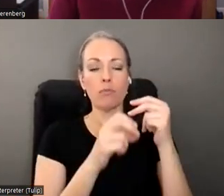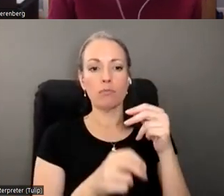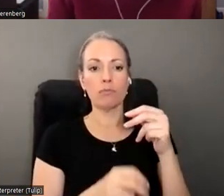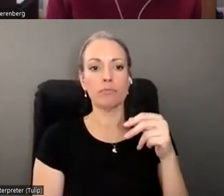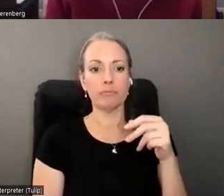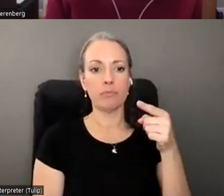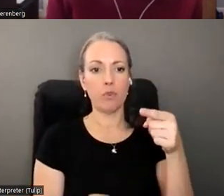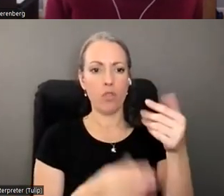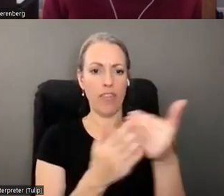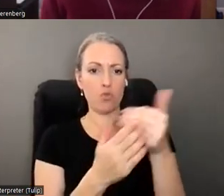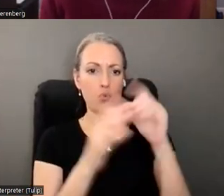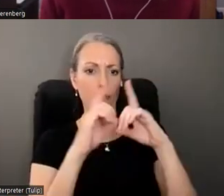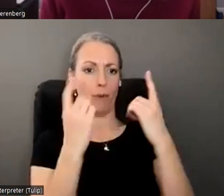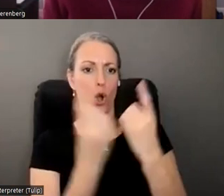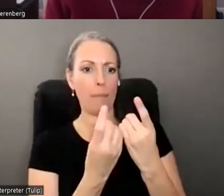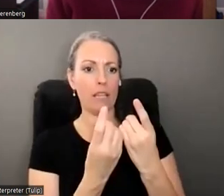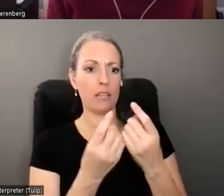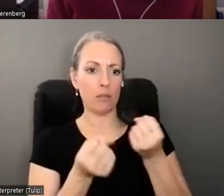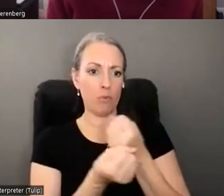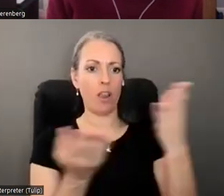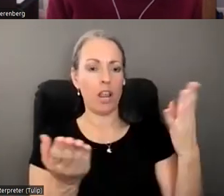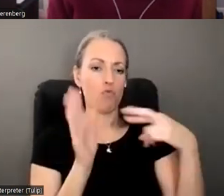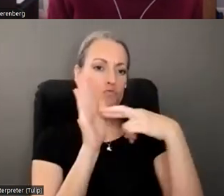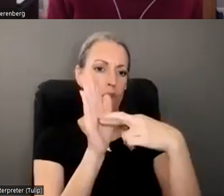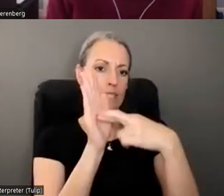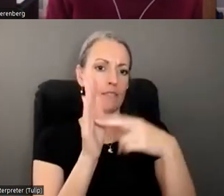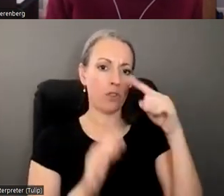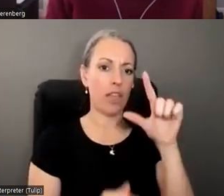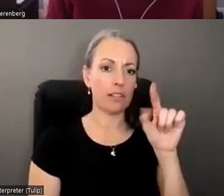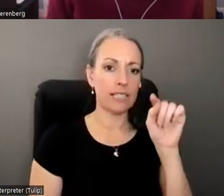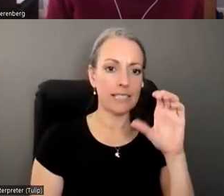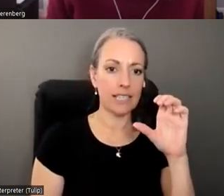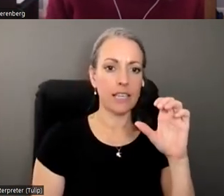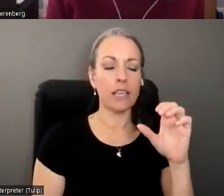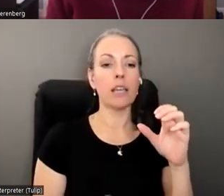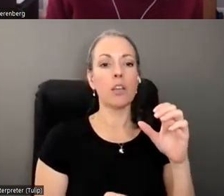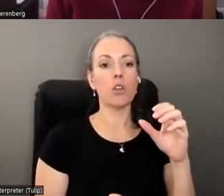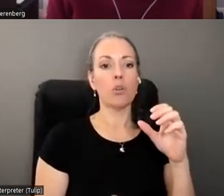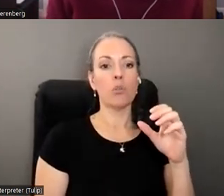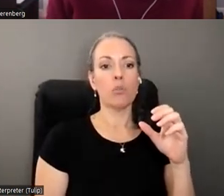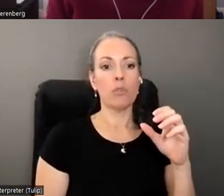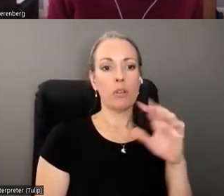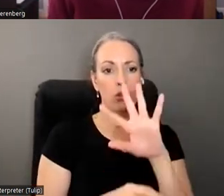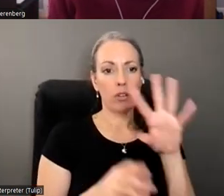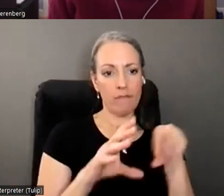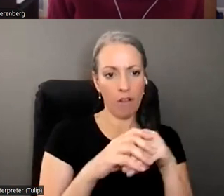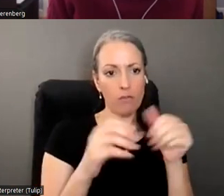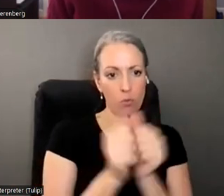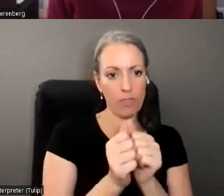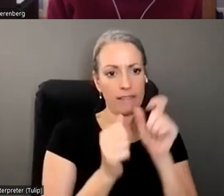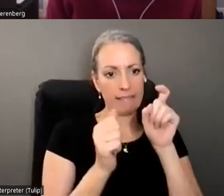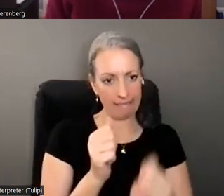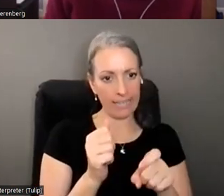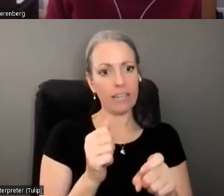department and tasked with providing representatives for the LTC residents who need medical treatment but lack the capacity to make health care